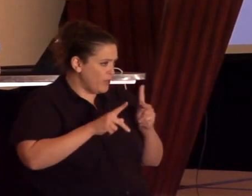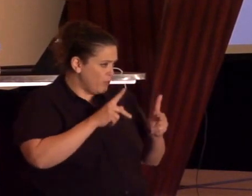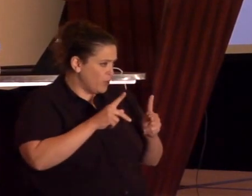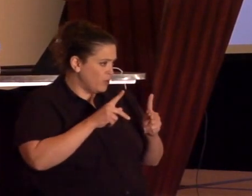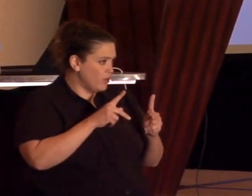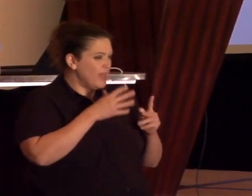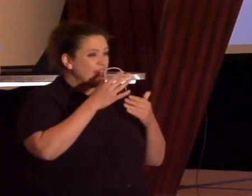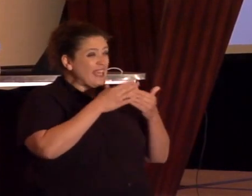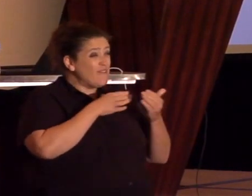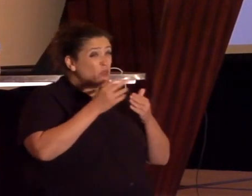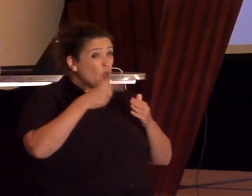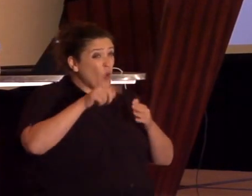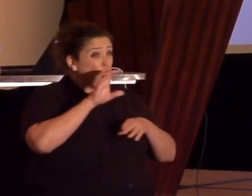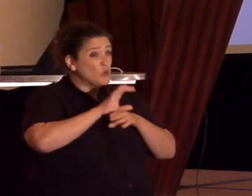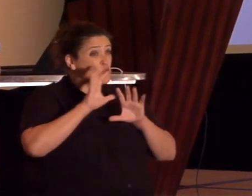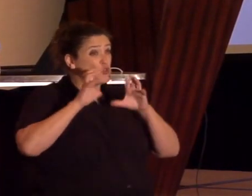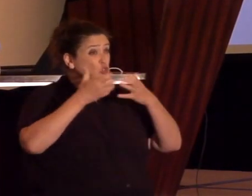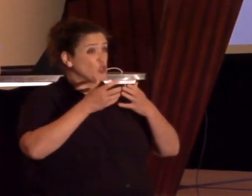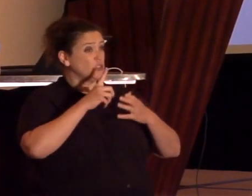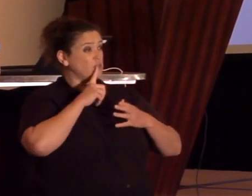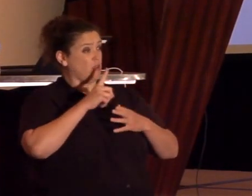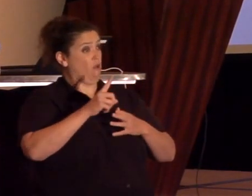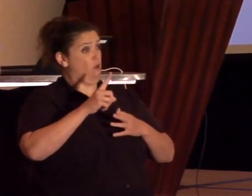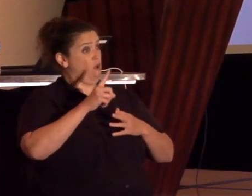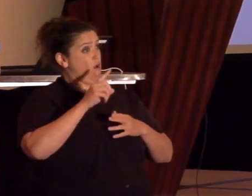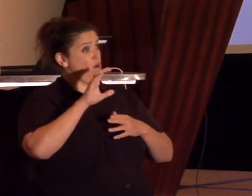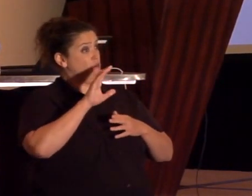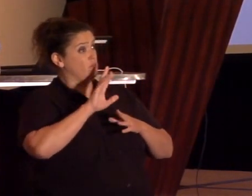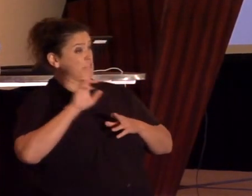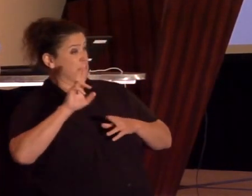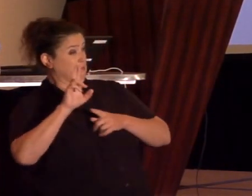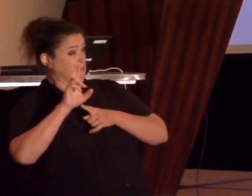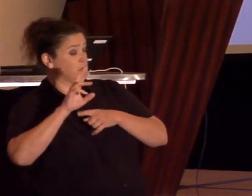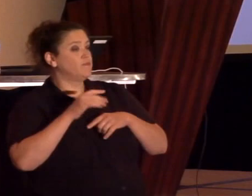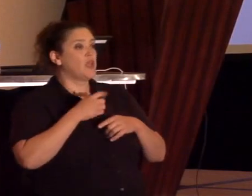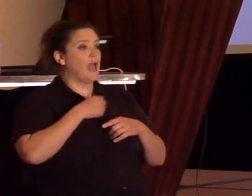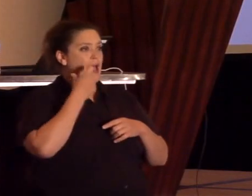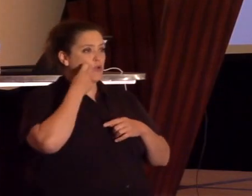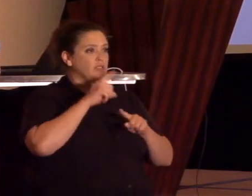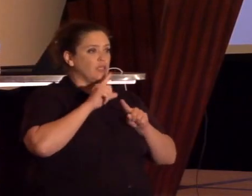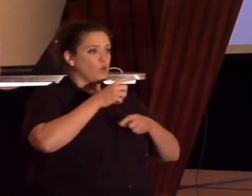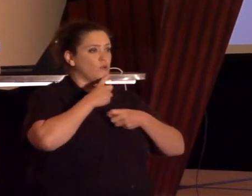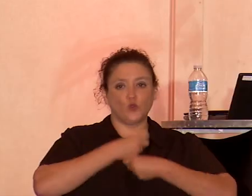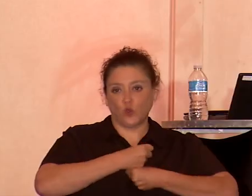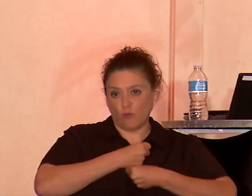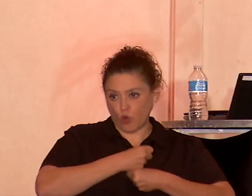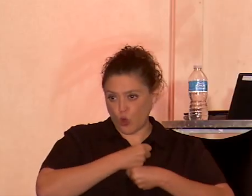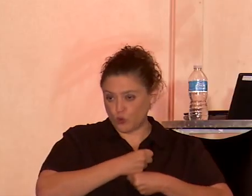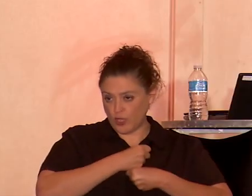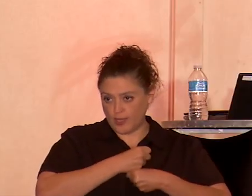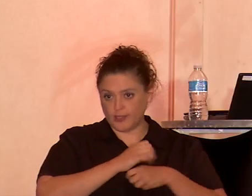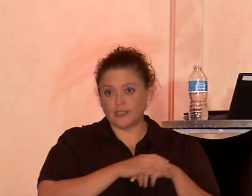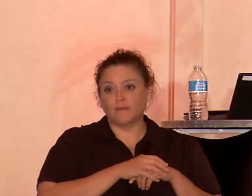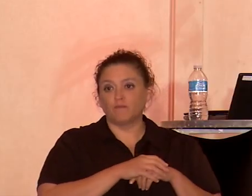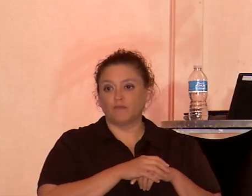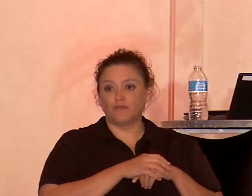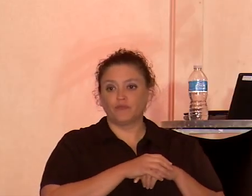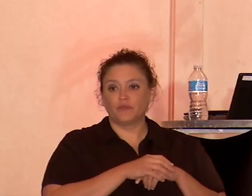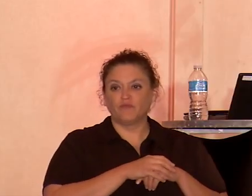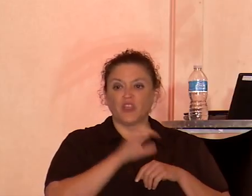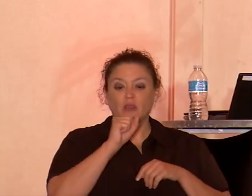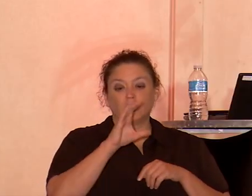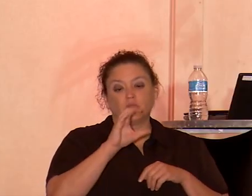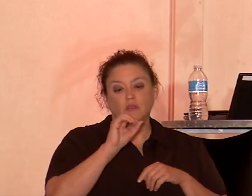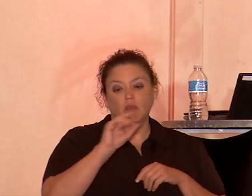congregations. And so I recently attended a protest that was spearheaded by Stop Patriarchy,